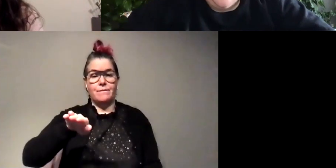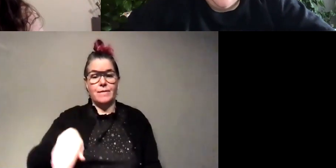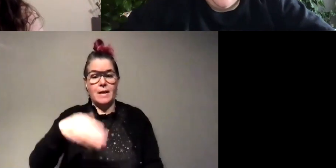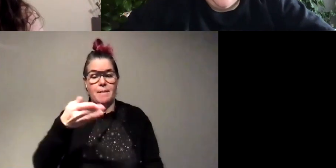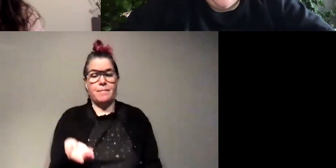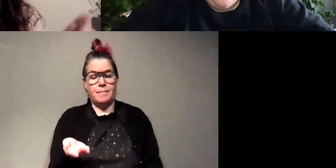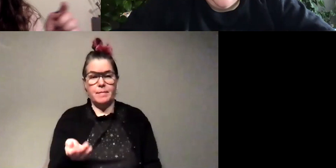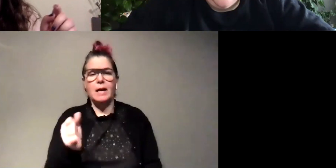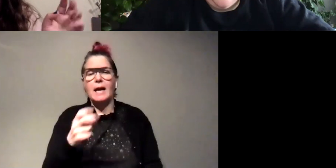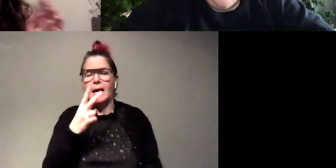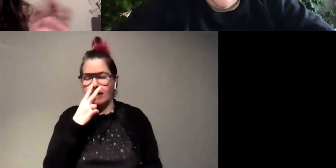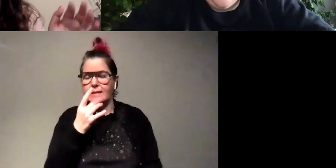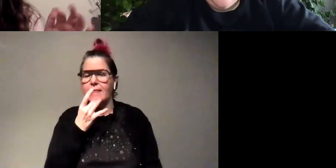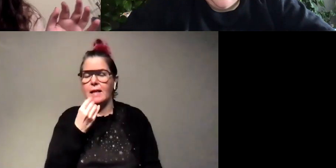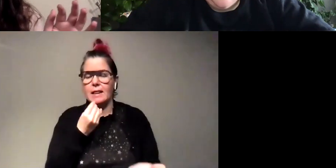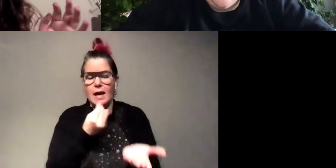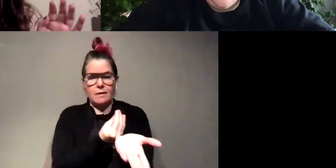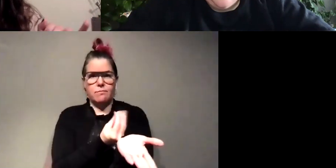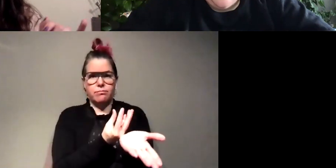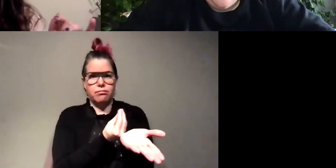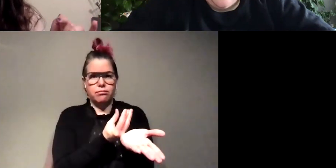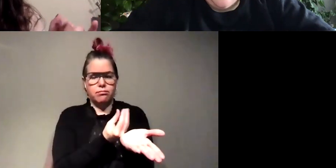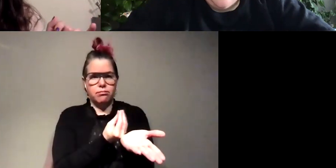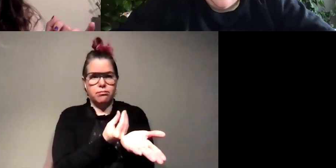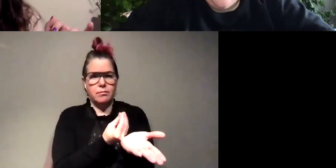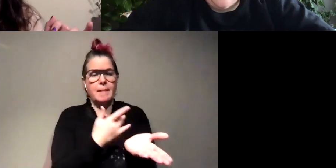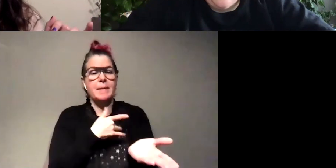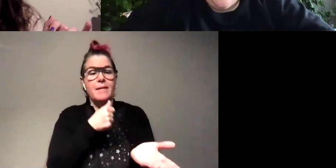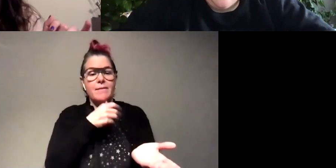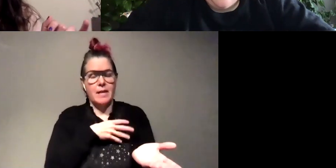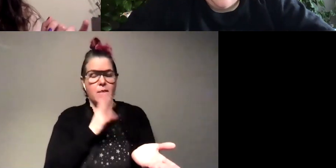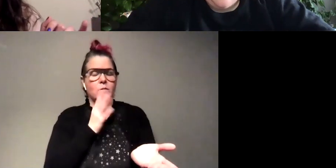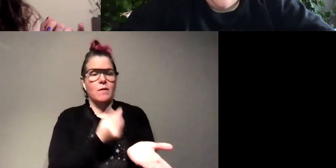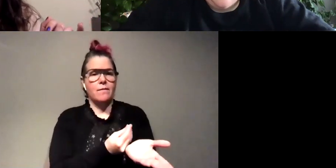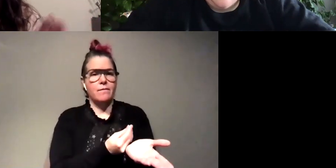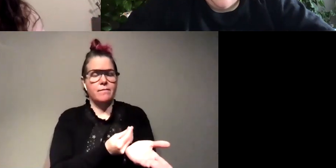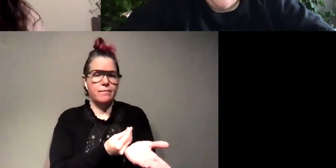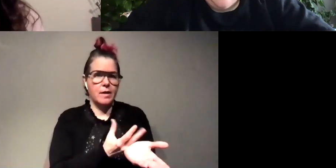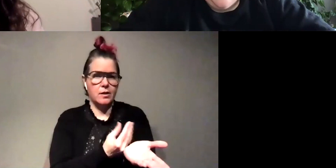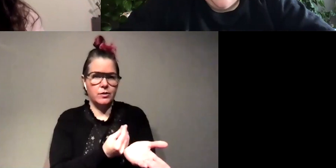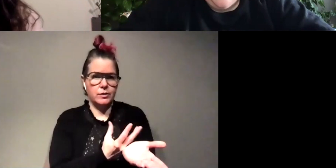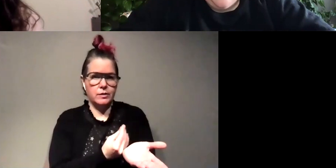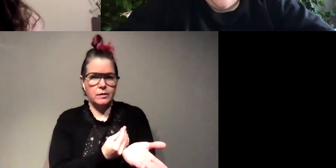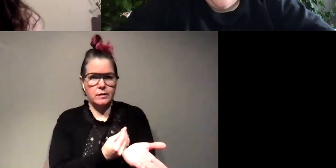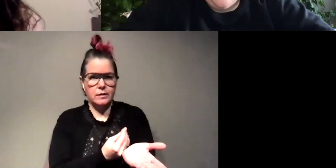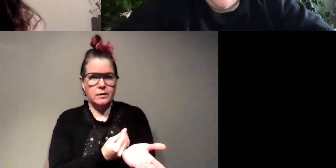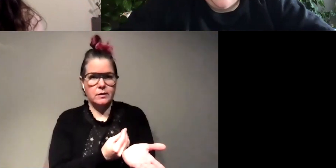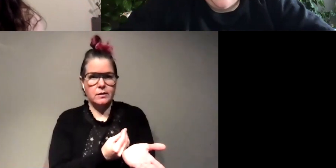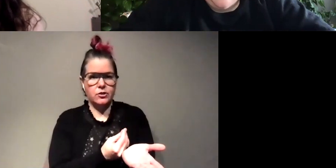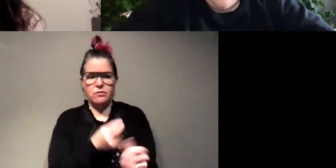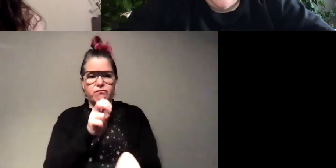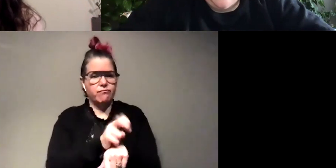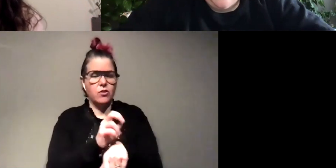can see the light organ and so they're normally the females will be flashing um sitting there i guess on the leaf